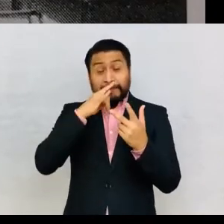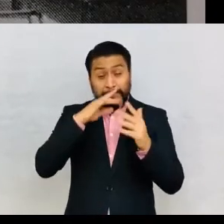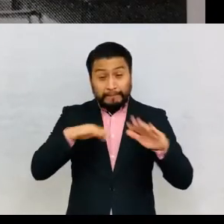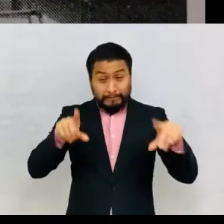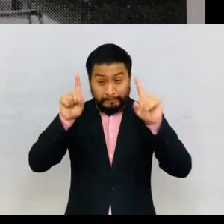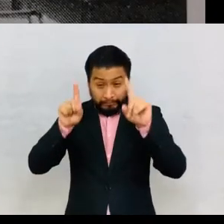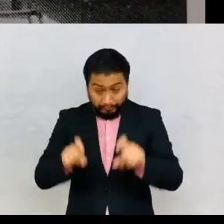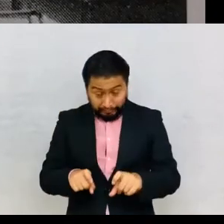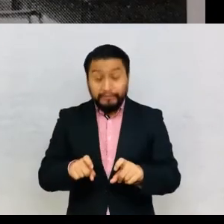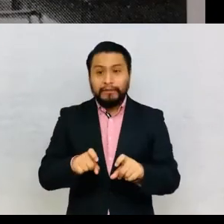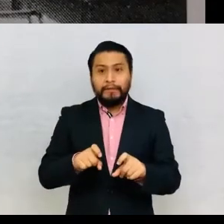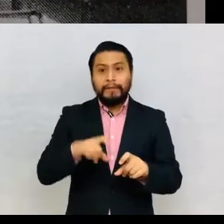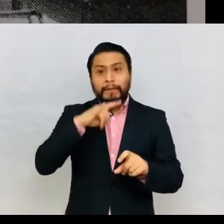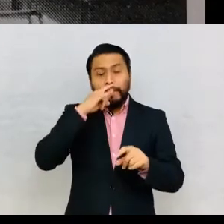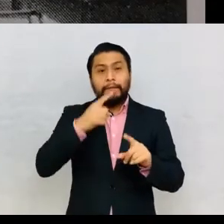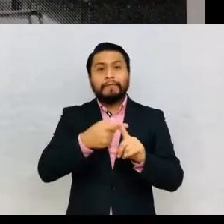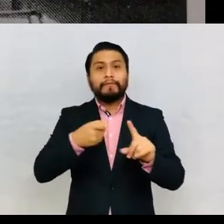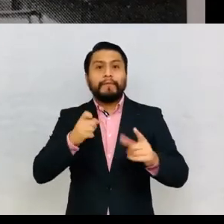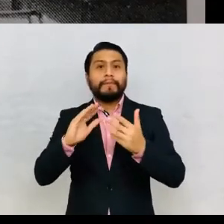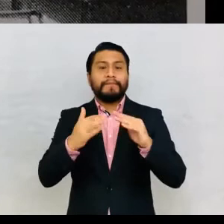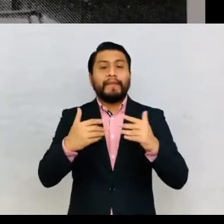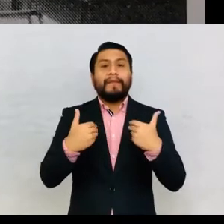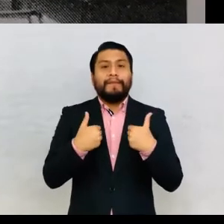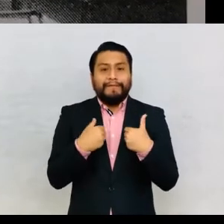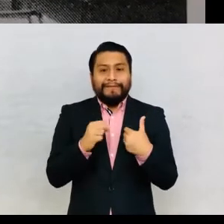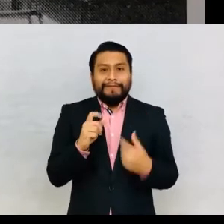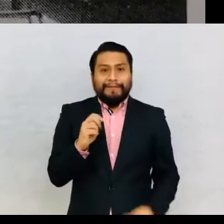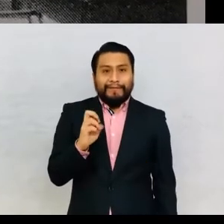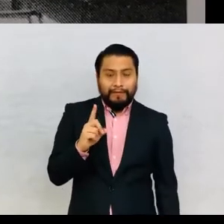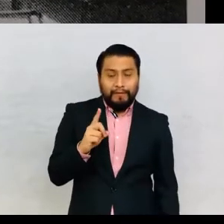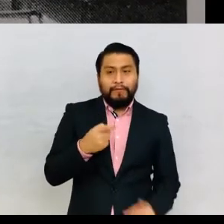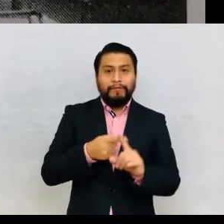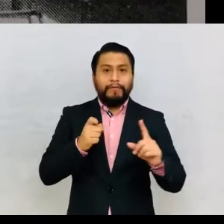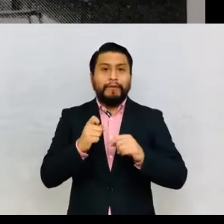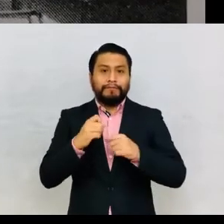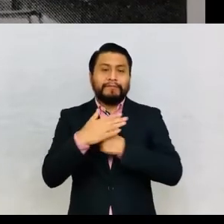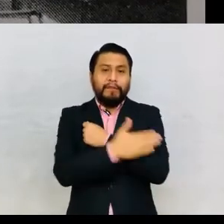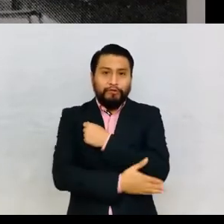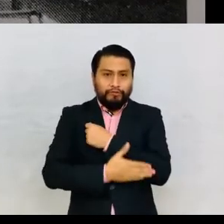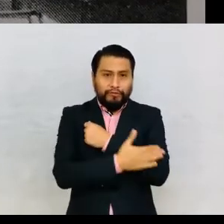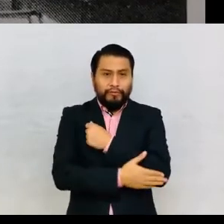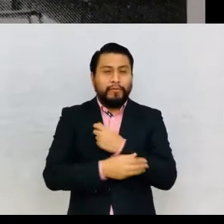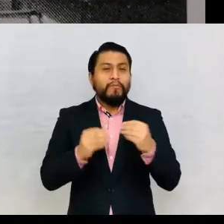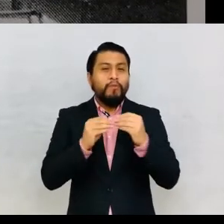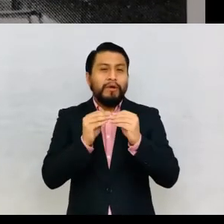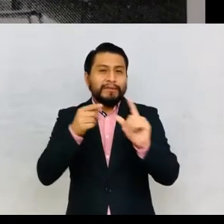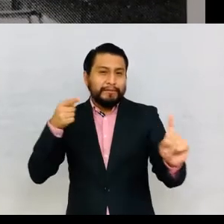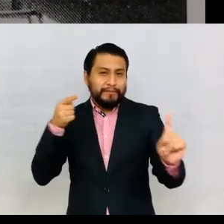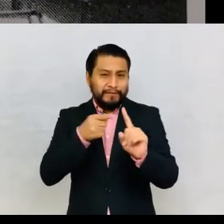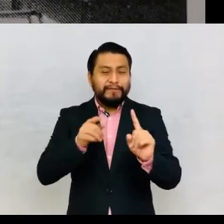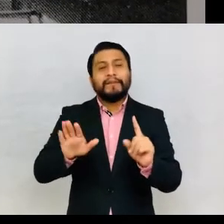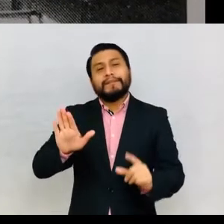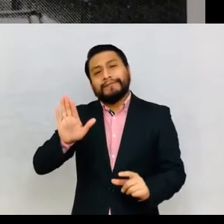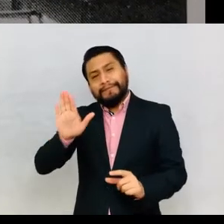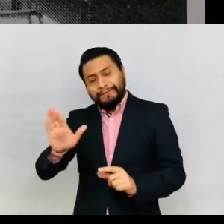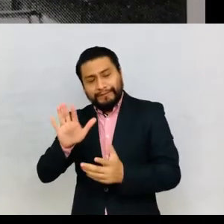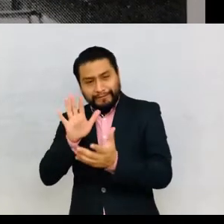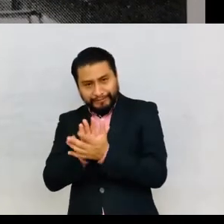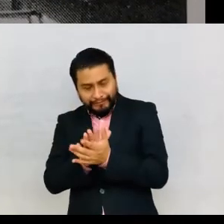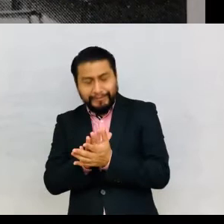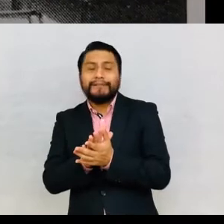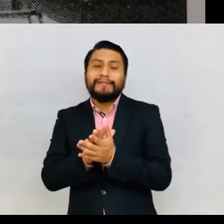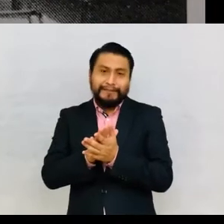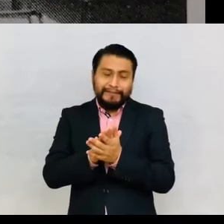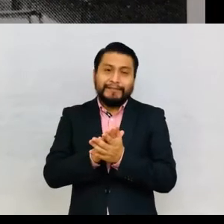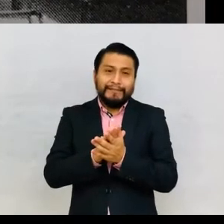the children of the city became the standard of the nation. Furthermore, in the specific case of the house of the indigenous student,